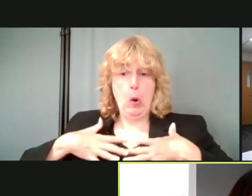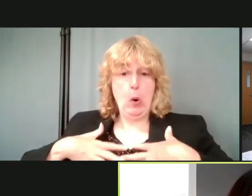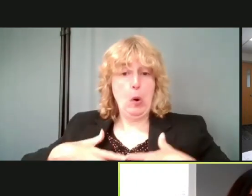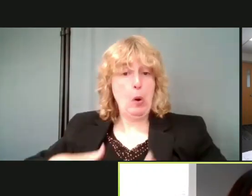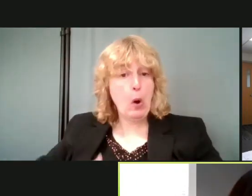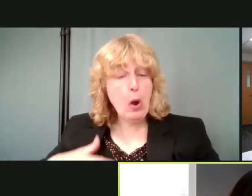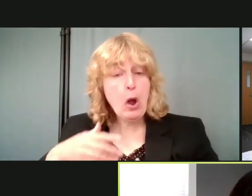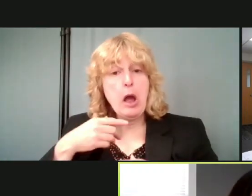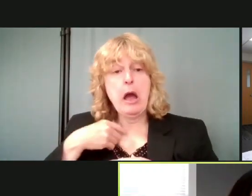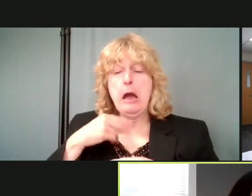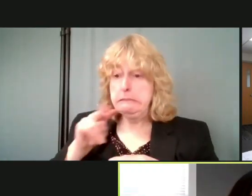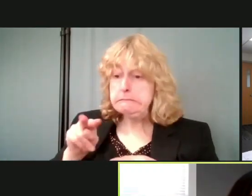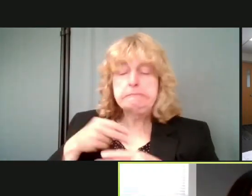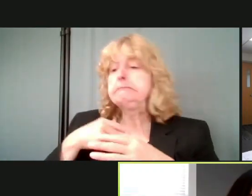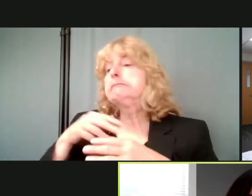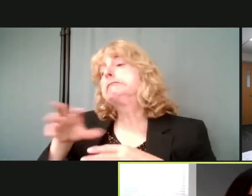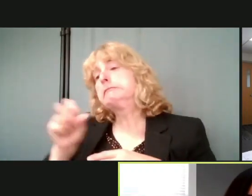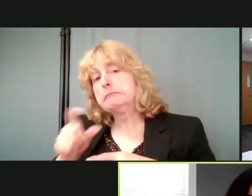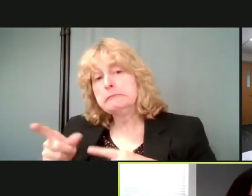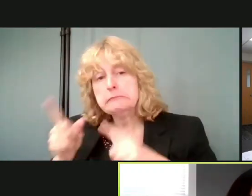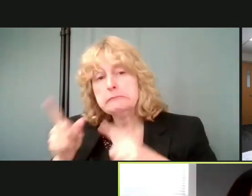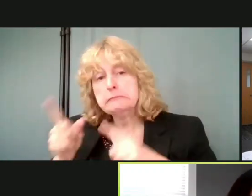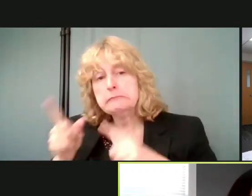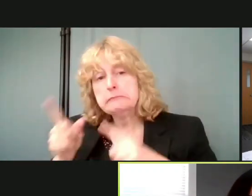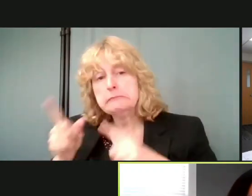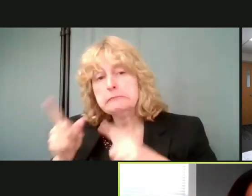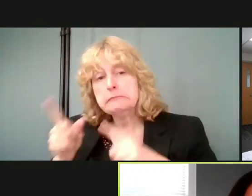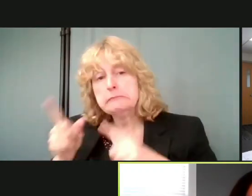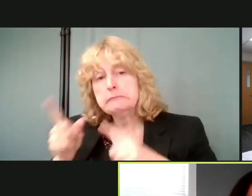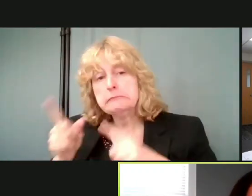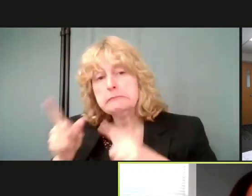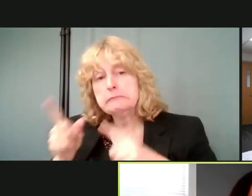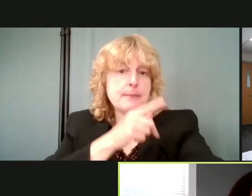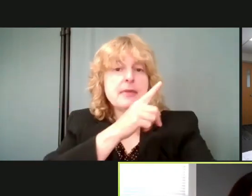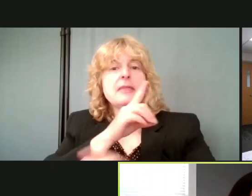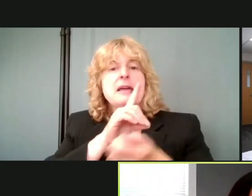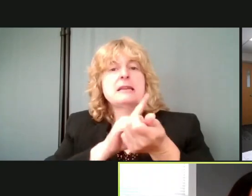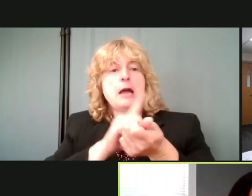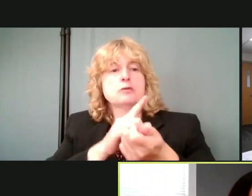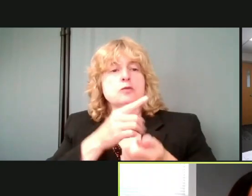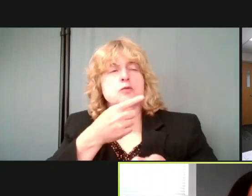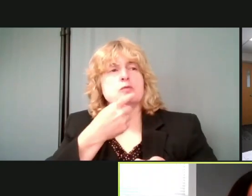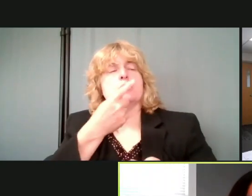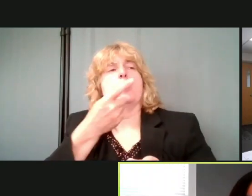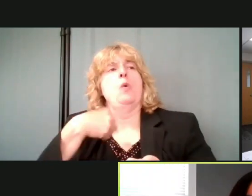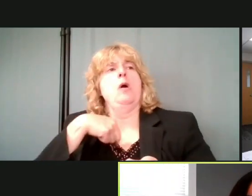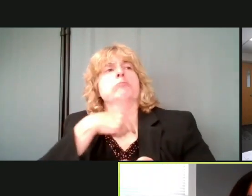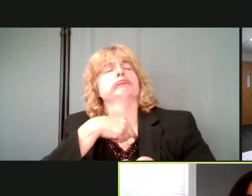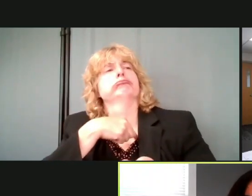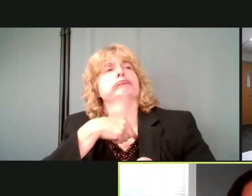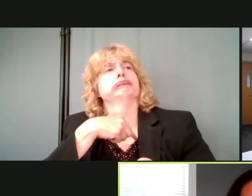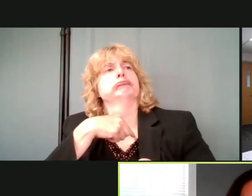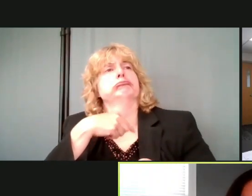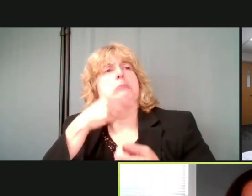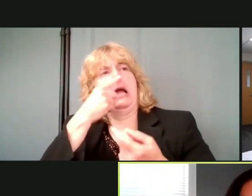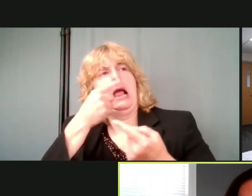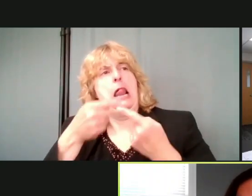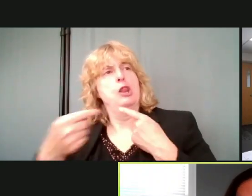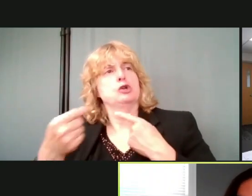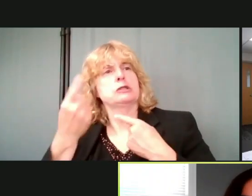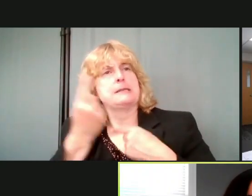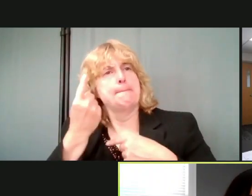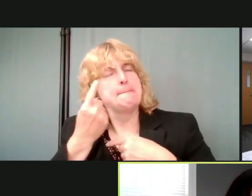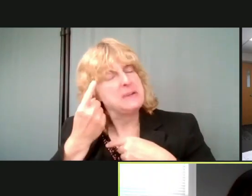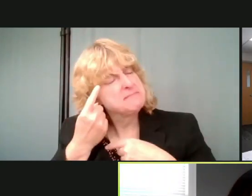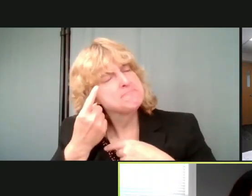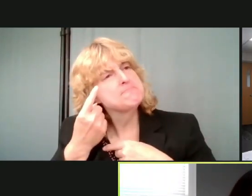him over to a children's hospital where the doctor told us that he was having an allergic reaction to something. Um, the doctor asked us,